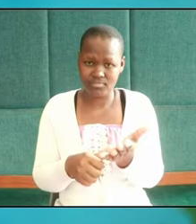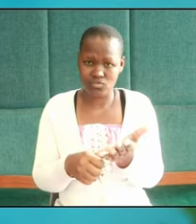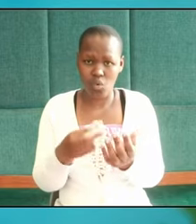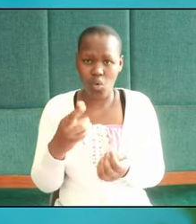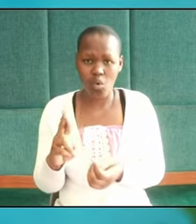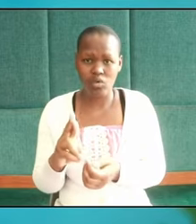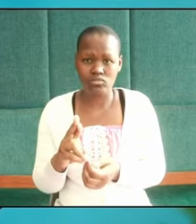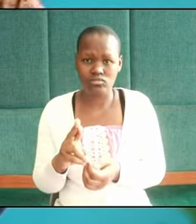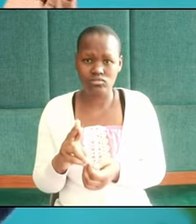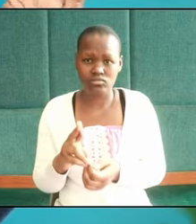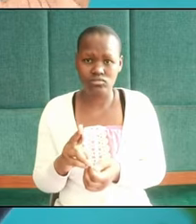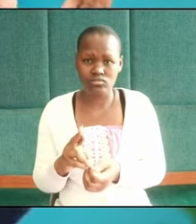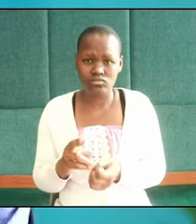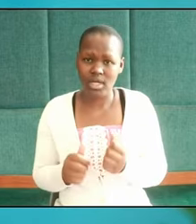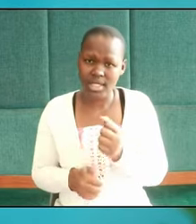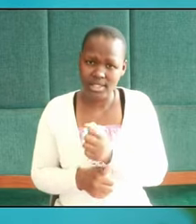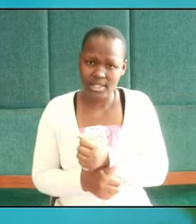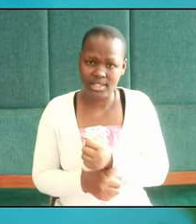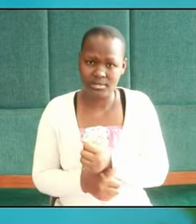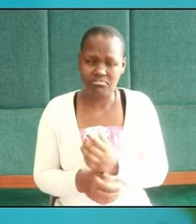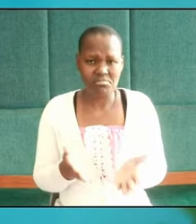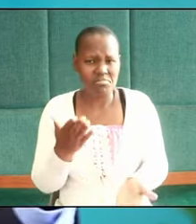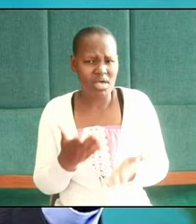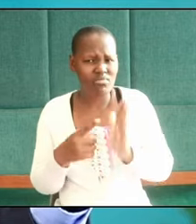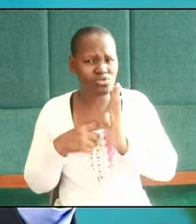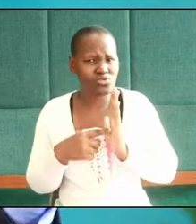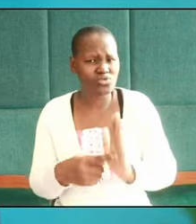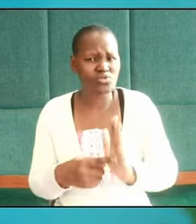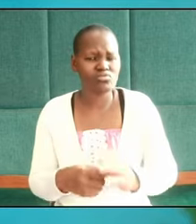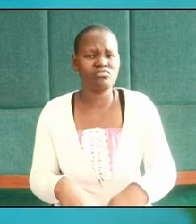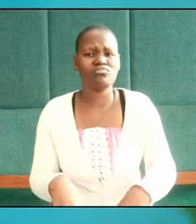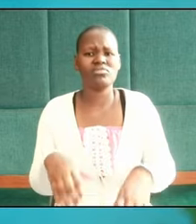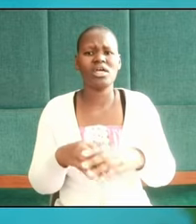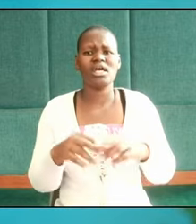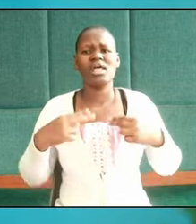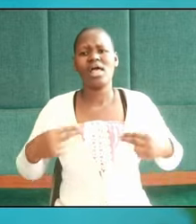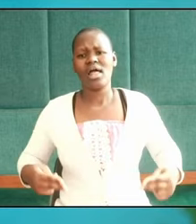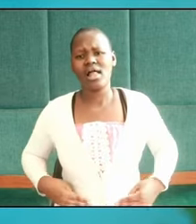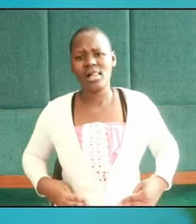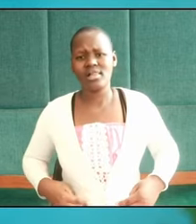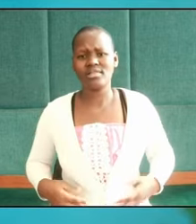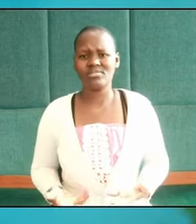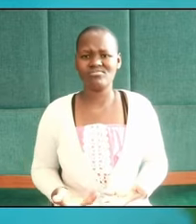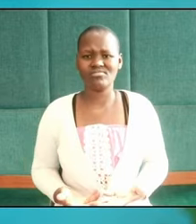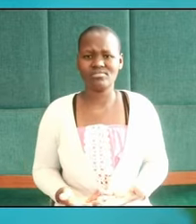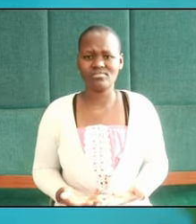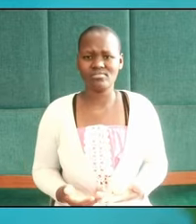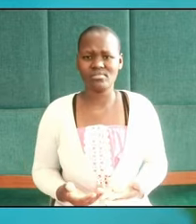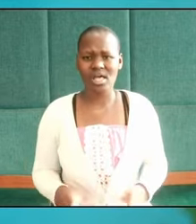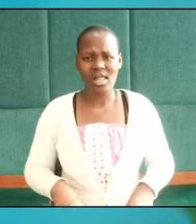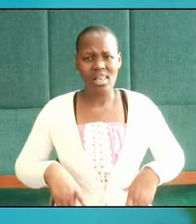it might be demonstrated in matters health economy catastrophes